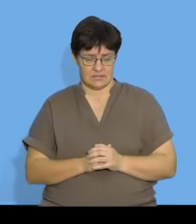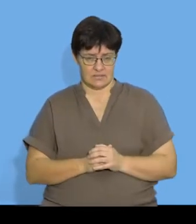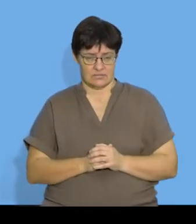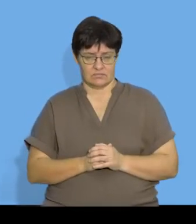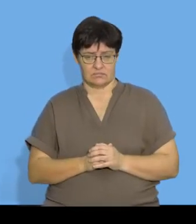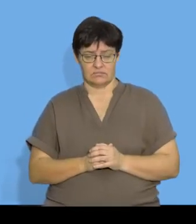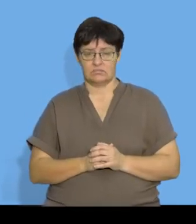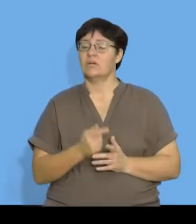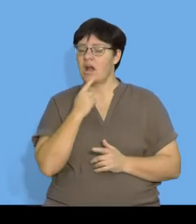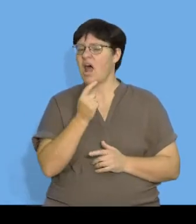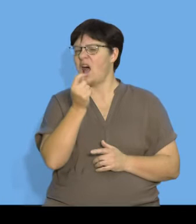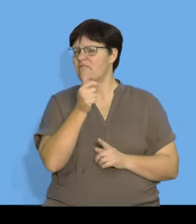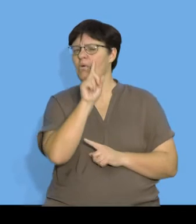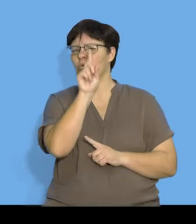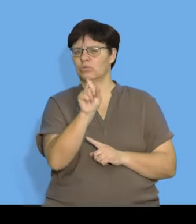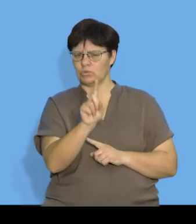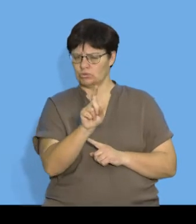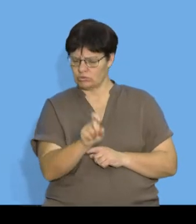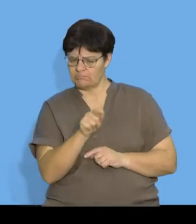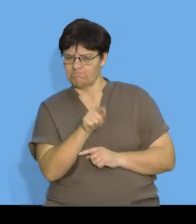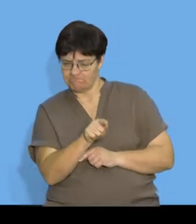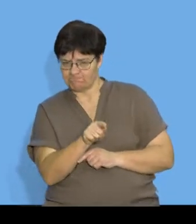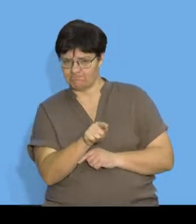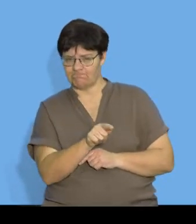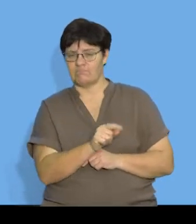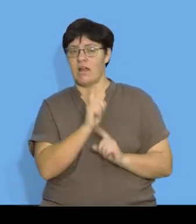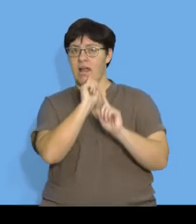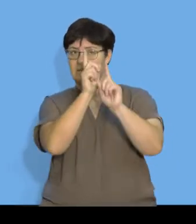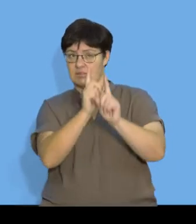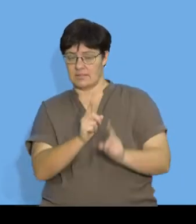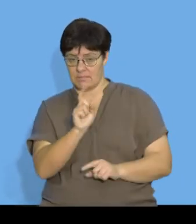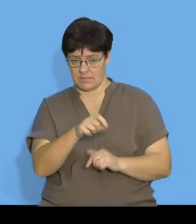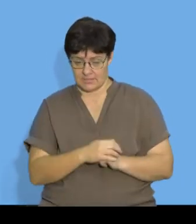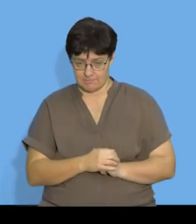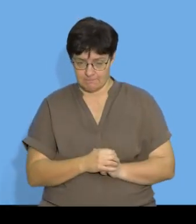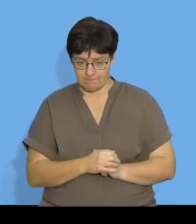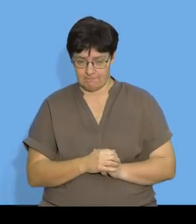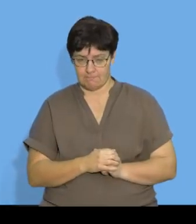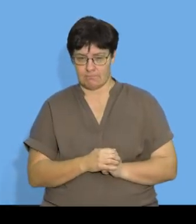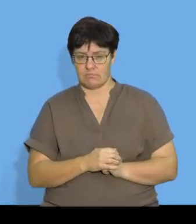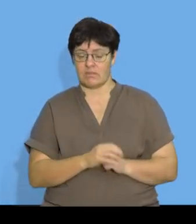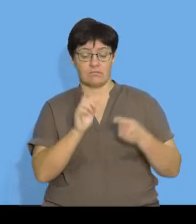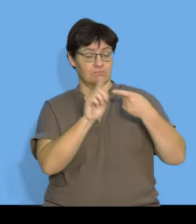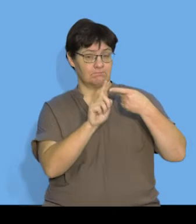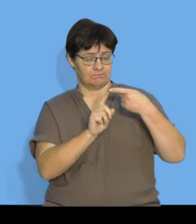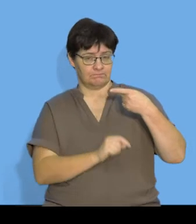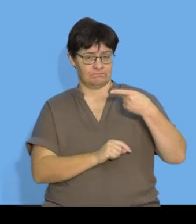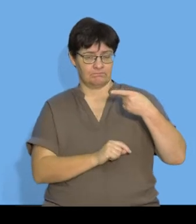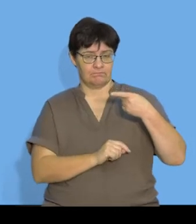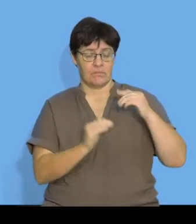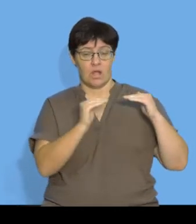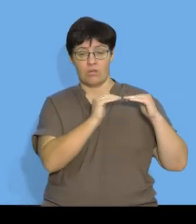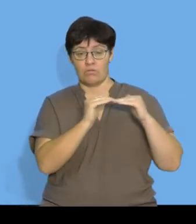We've been asked a few questions on this sequence, so let's have a read through them. Firstly, we've been asked what is the common